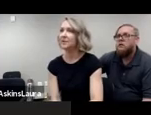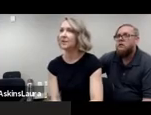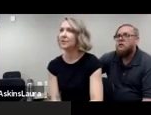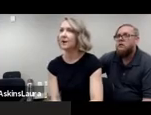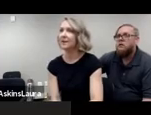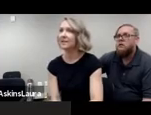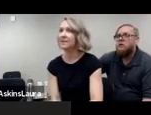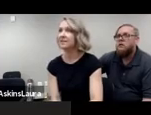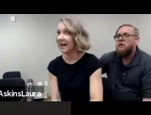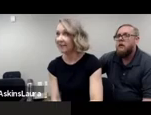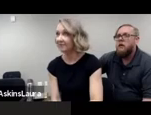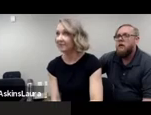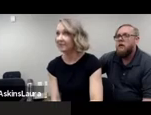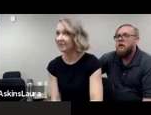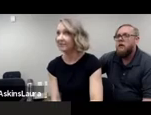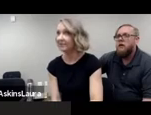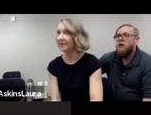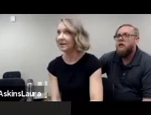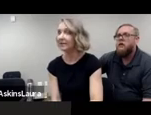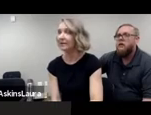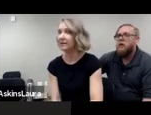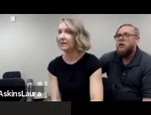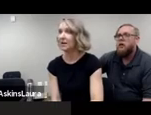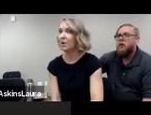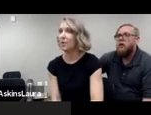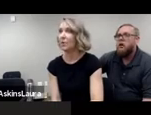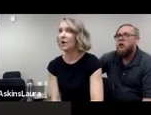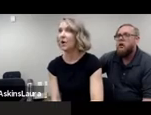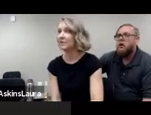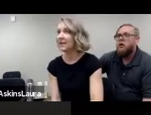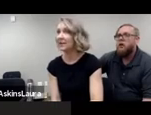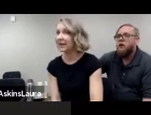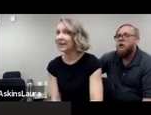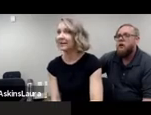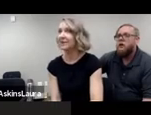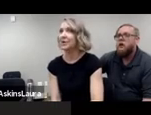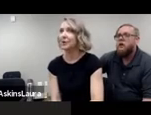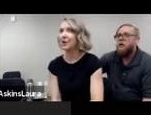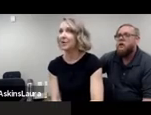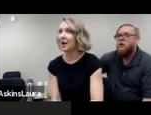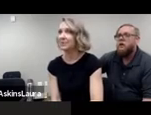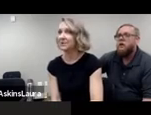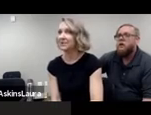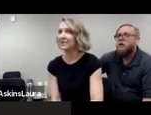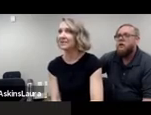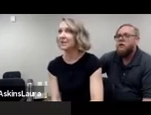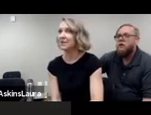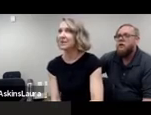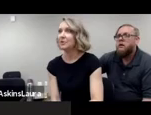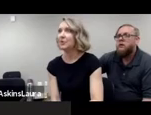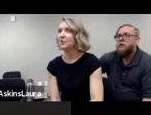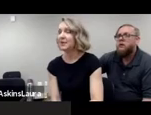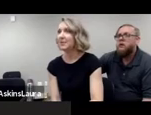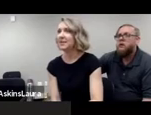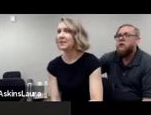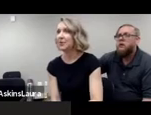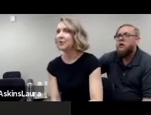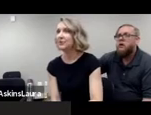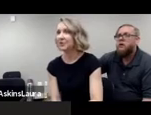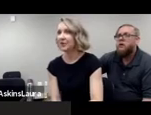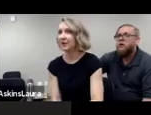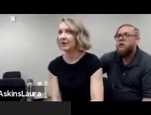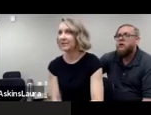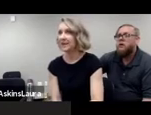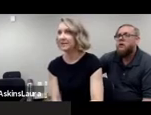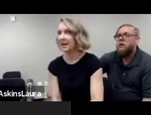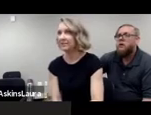lot of times they're looking for where it says deaf or hard of hearing or other options. They place